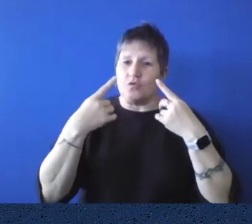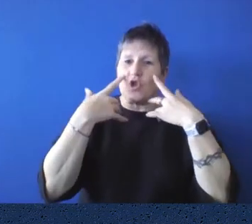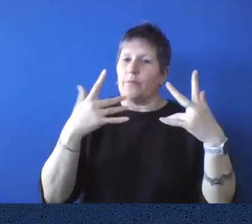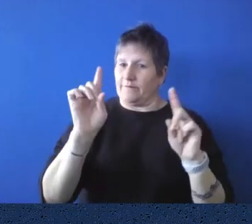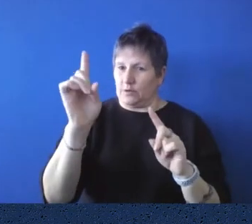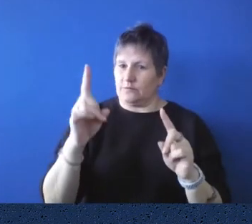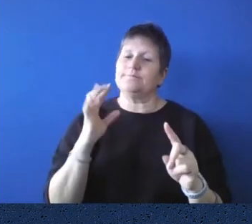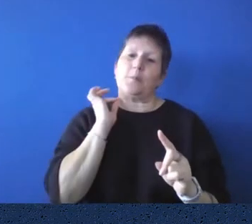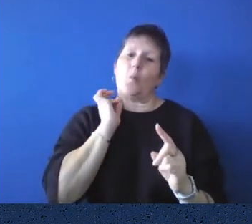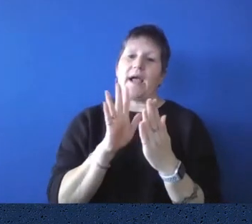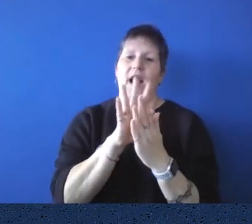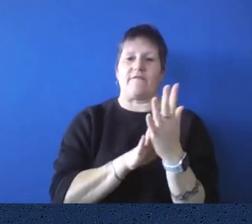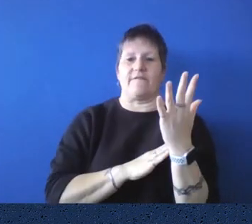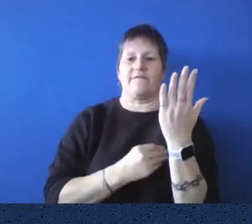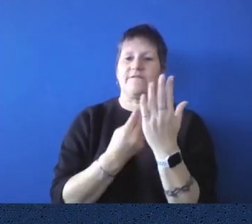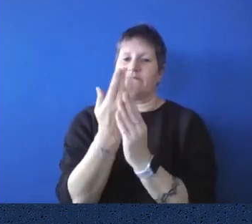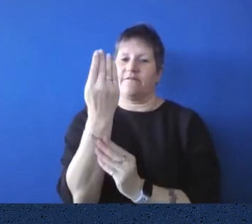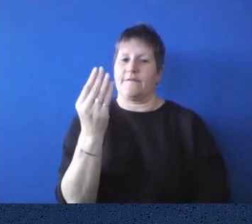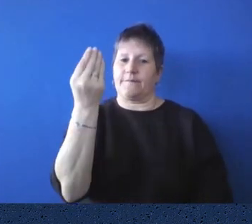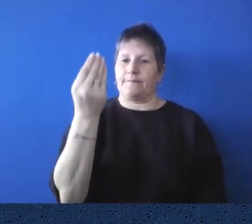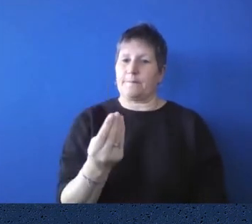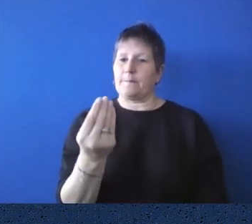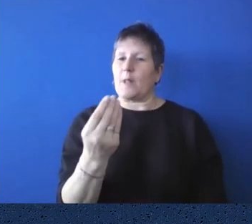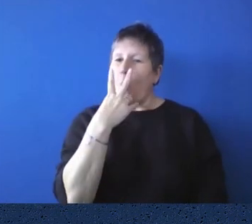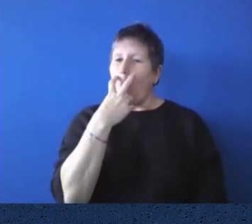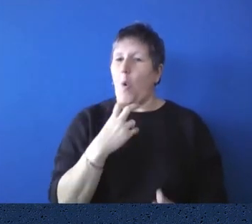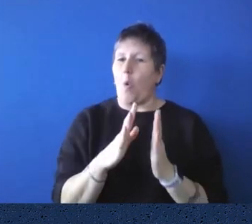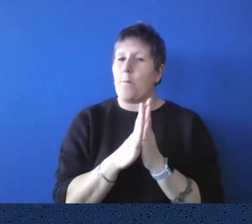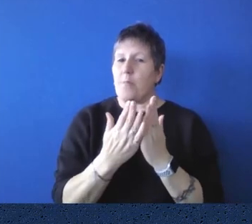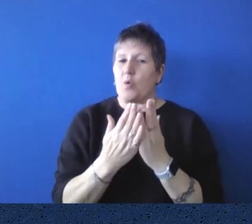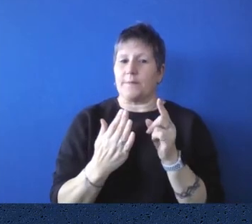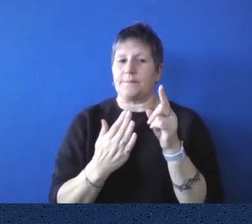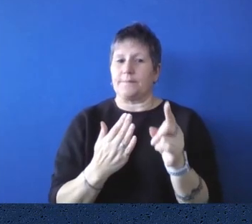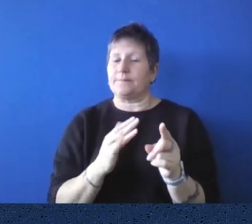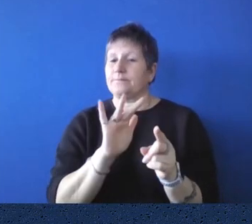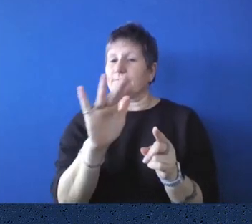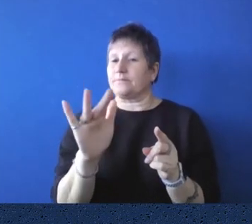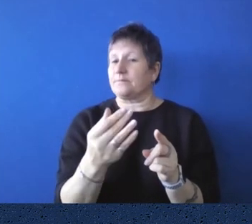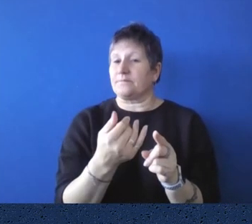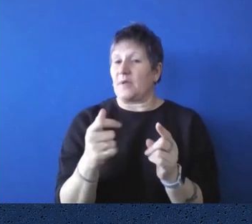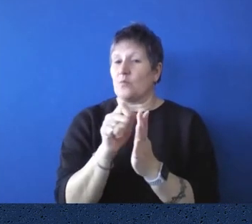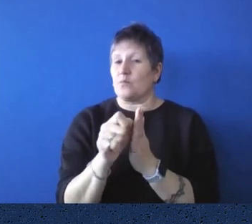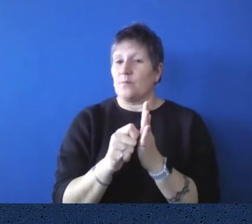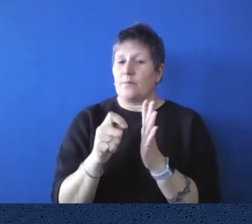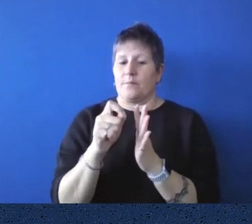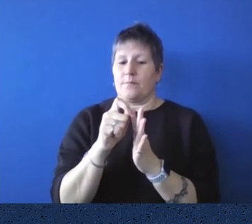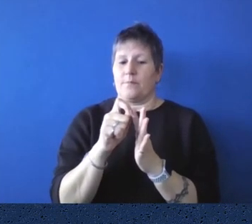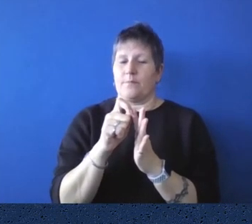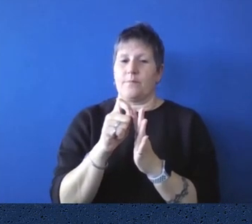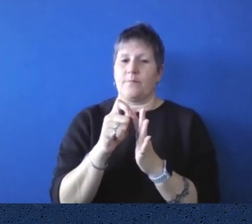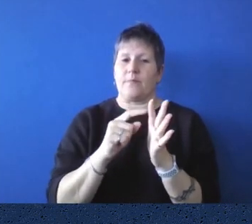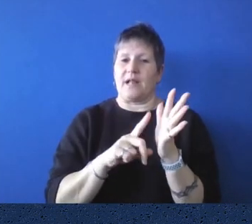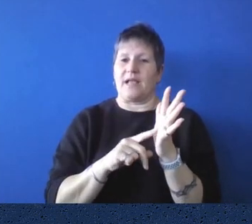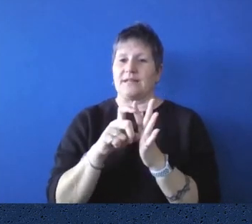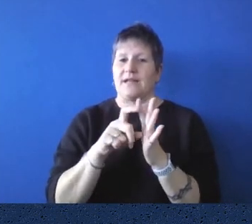So our earliest or our oldest book in the collection is, um, by an author called Palladius. Um, and it's approximately 500